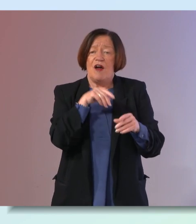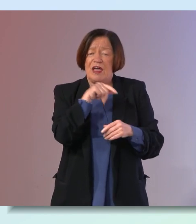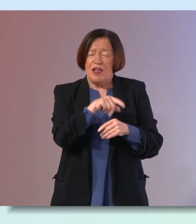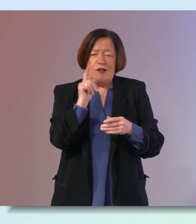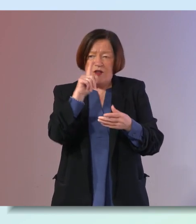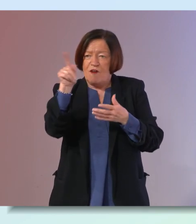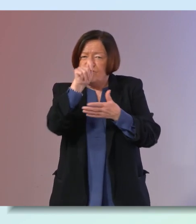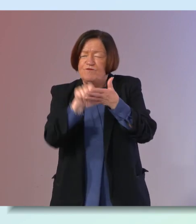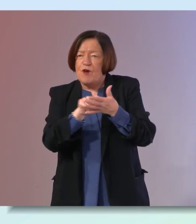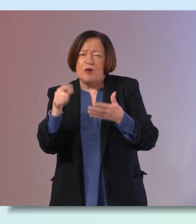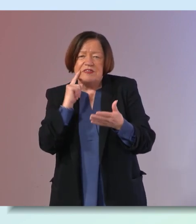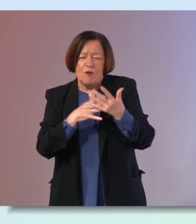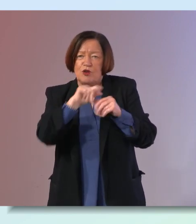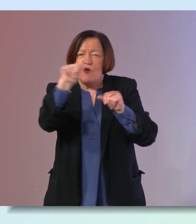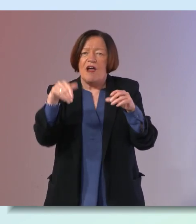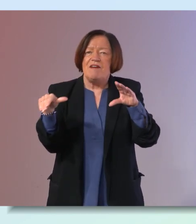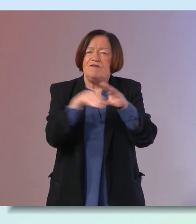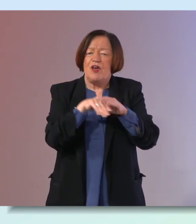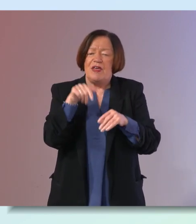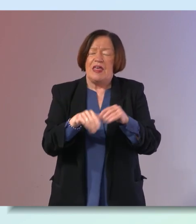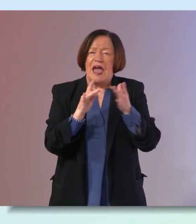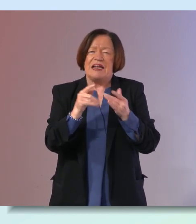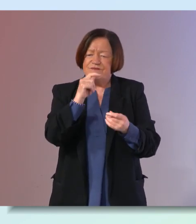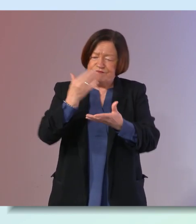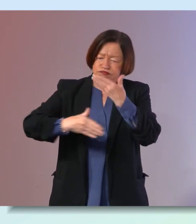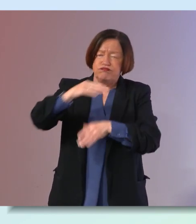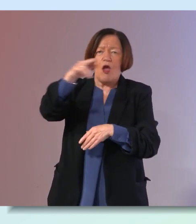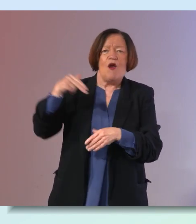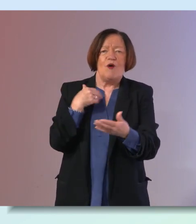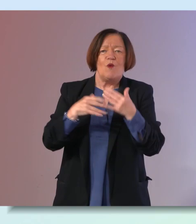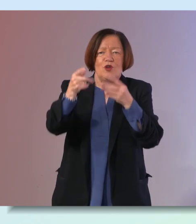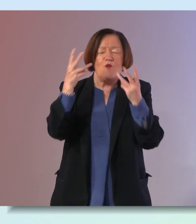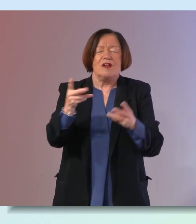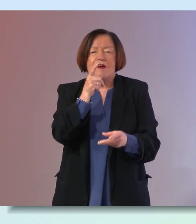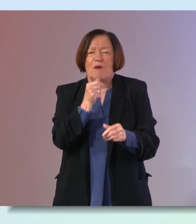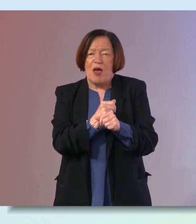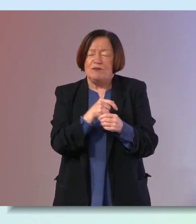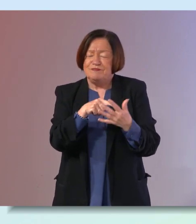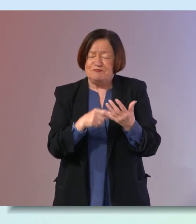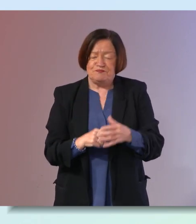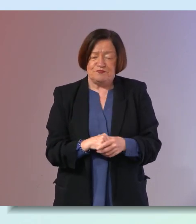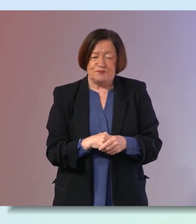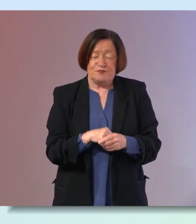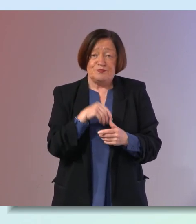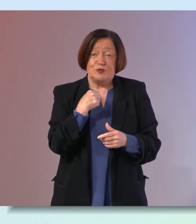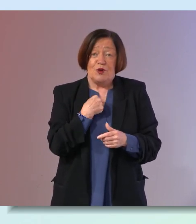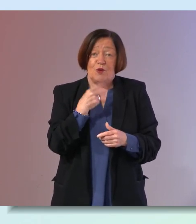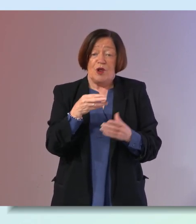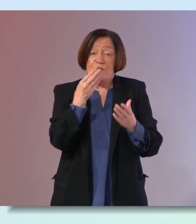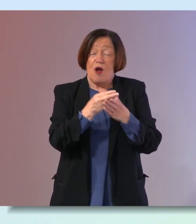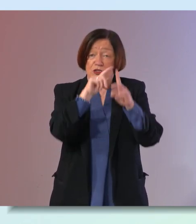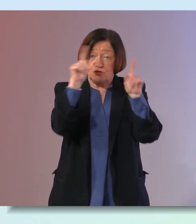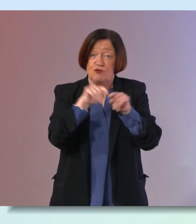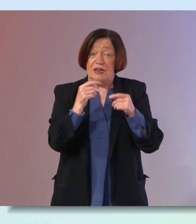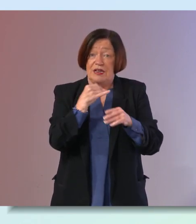really want you to be very interactive in this webinar and tell us exactly what you want to talk about so and we are going to put it on screen